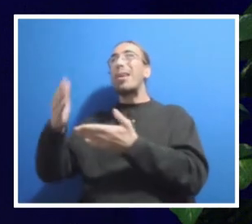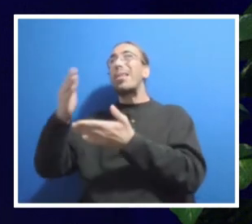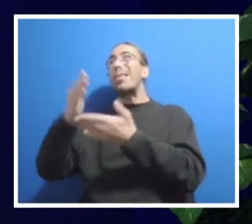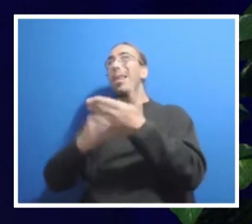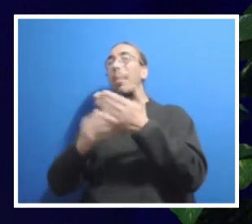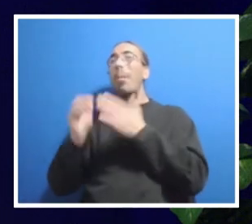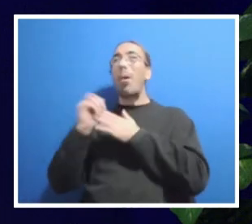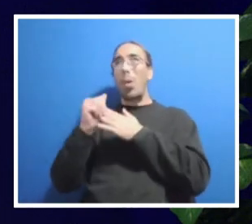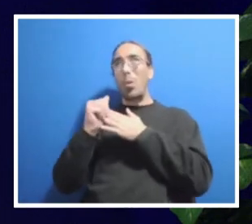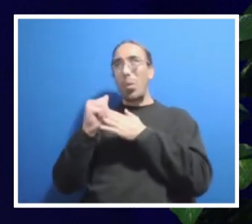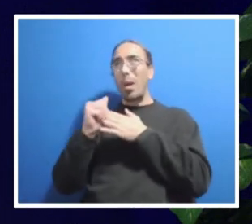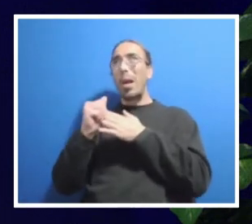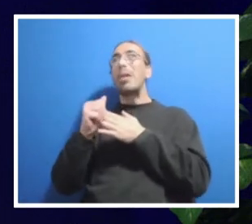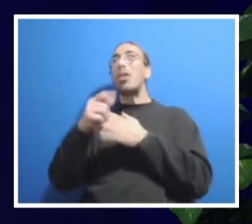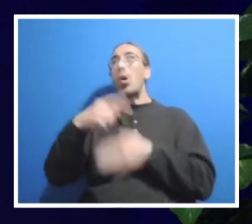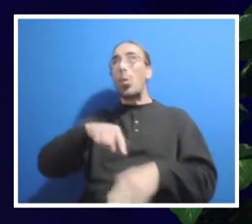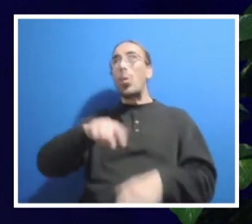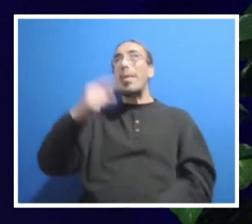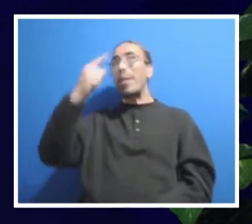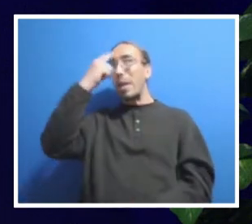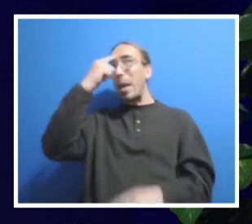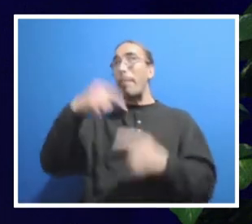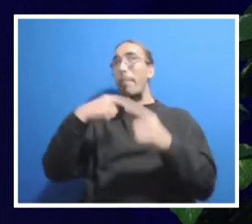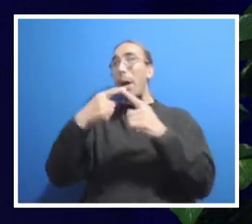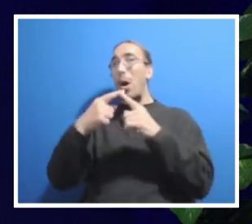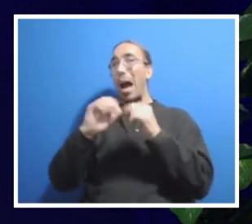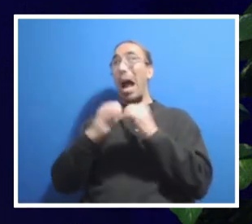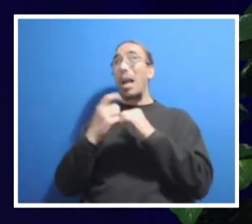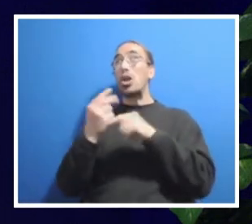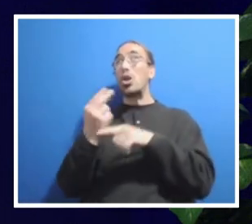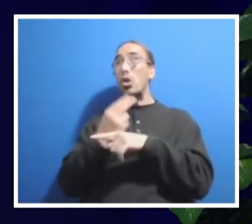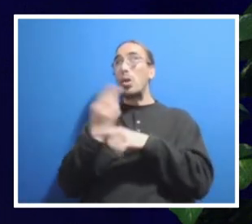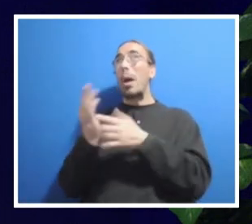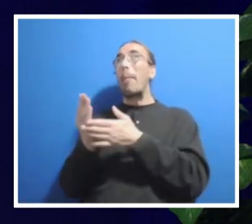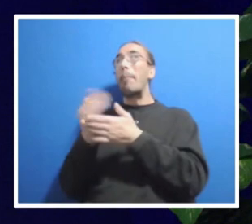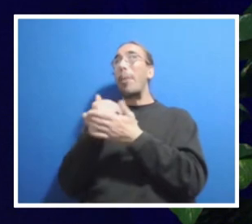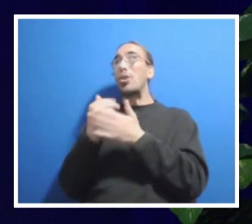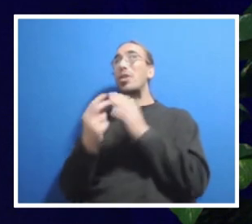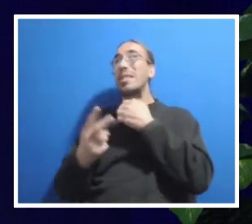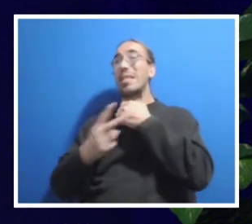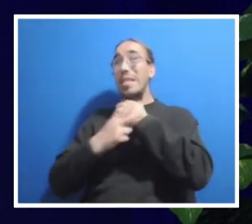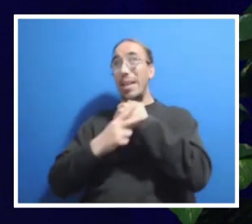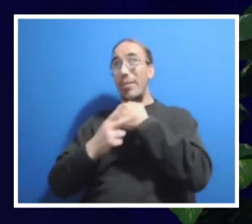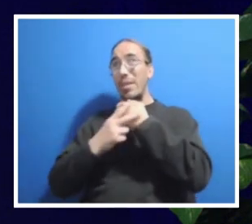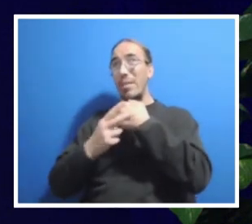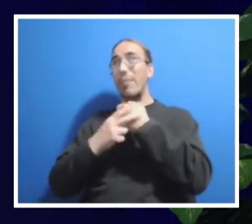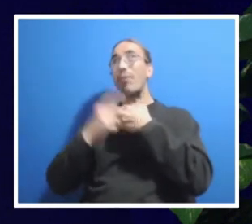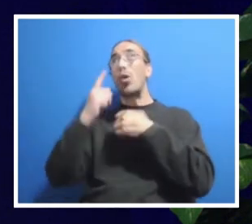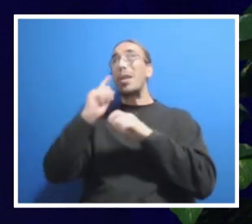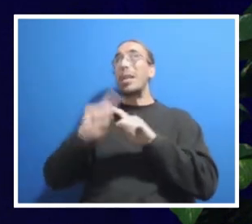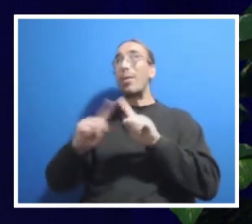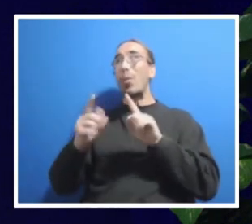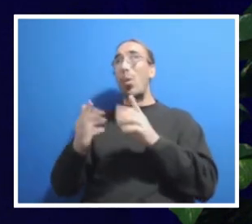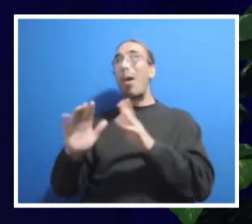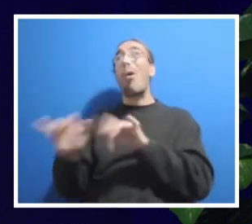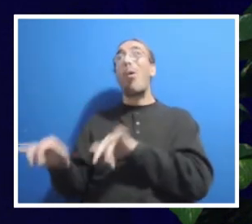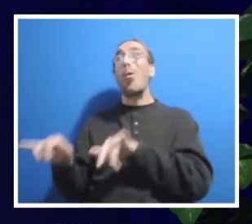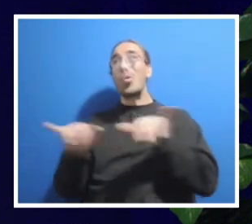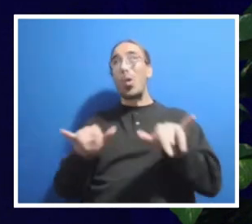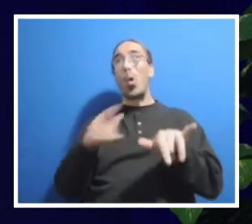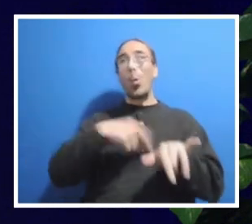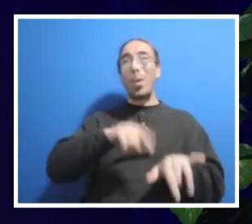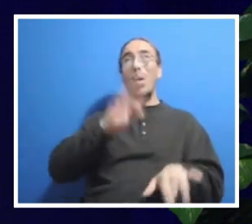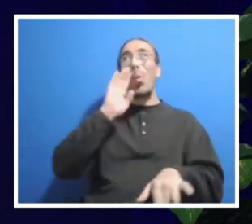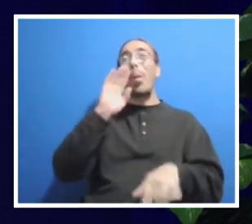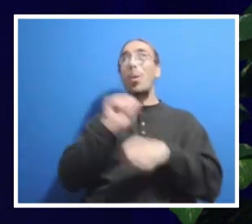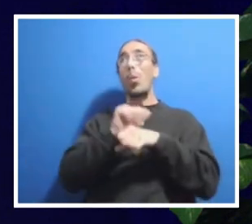we think about how do we use some of those budget savings perhaps in a different way. We will also be working on the new budget